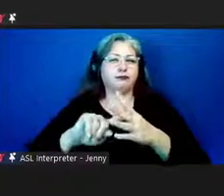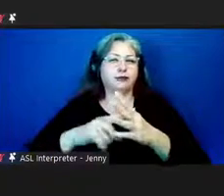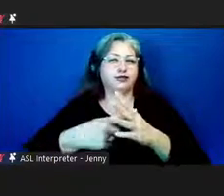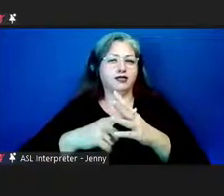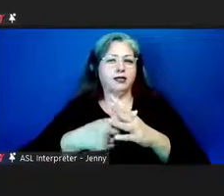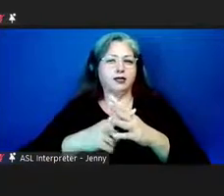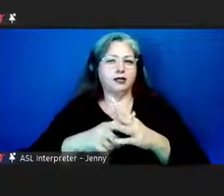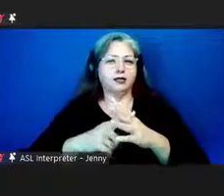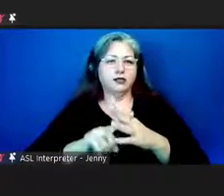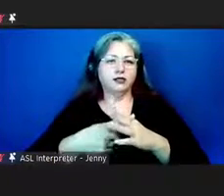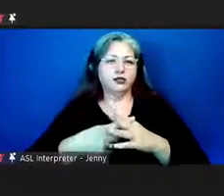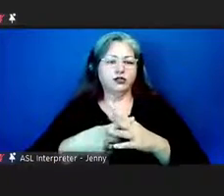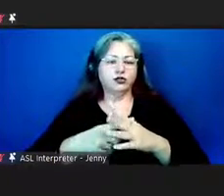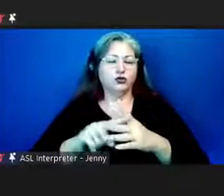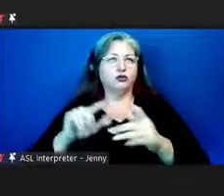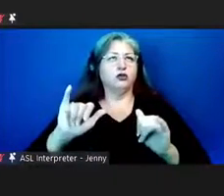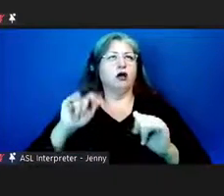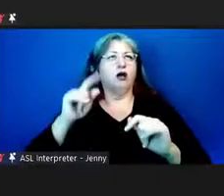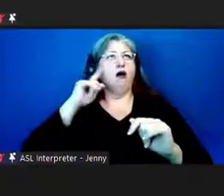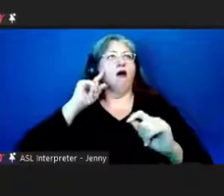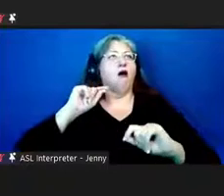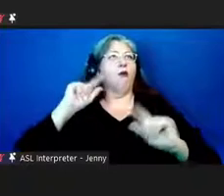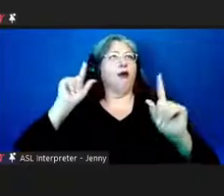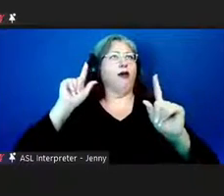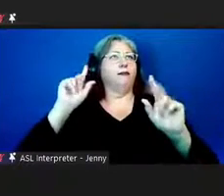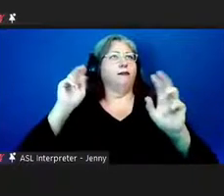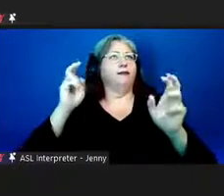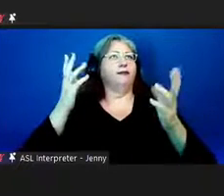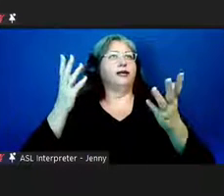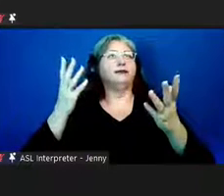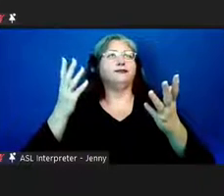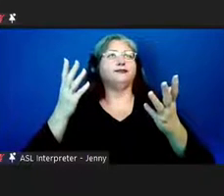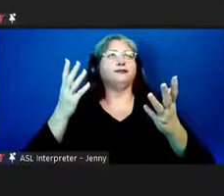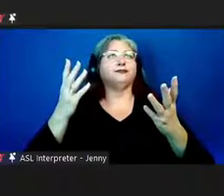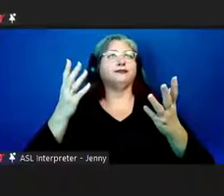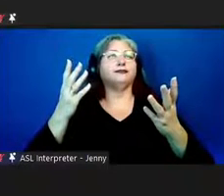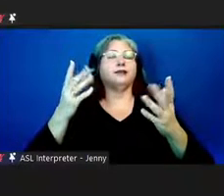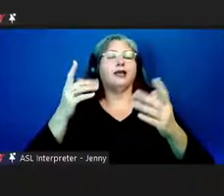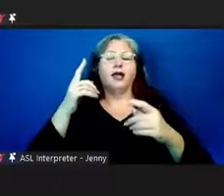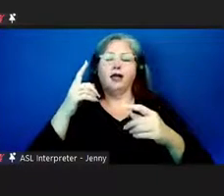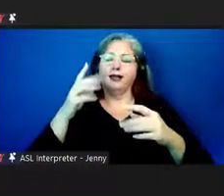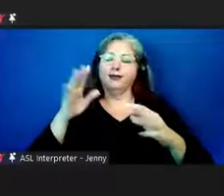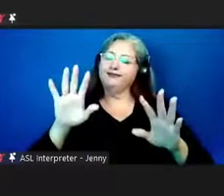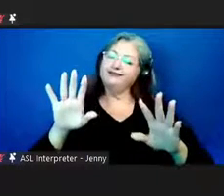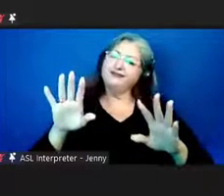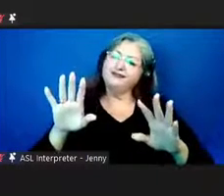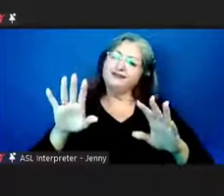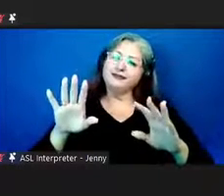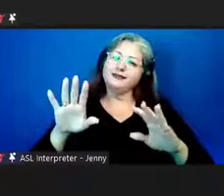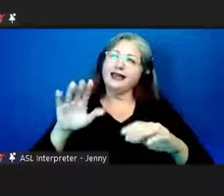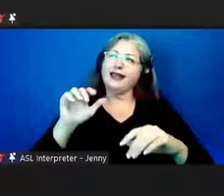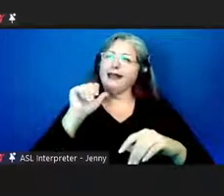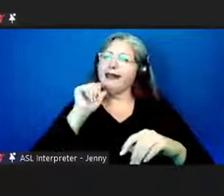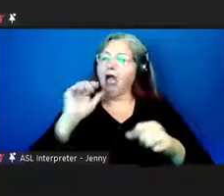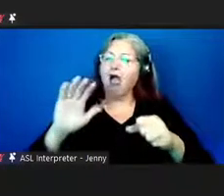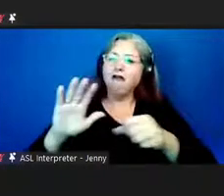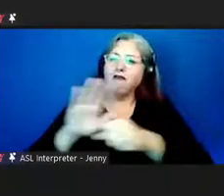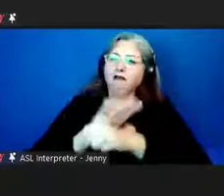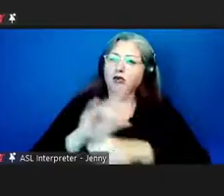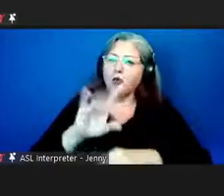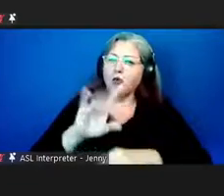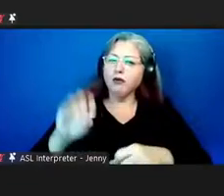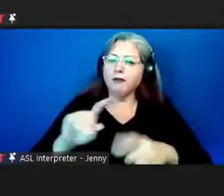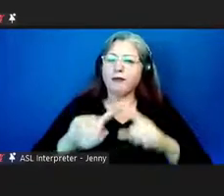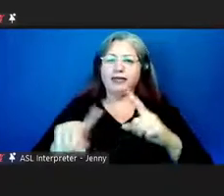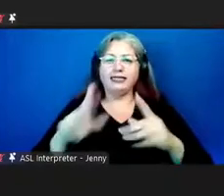uh awakening or uh during some not like 100 percent but you know at least